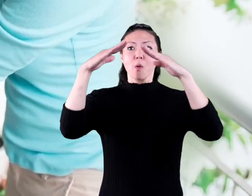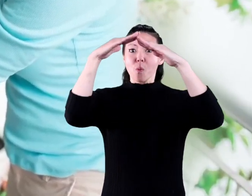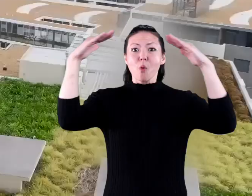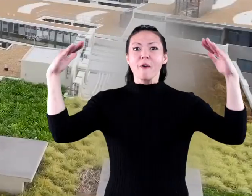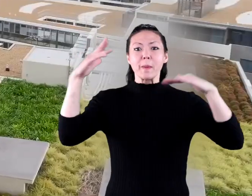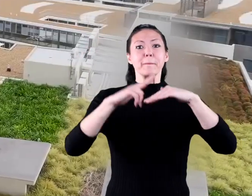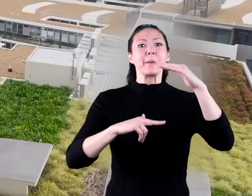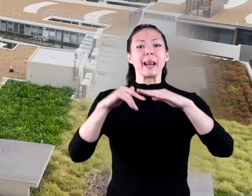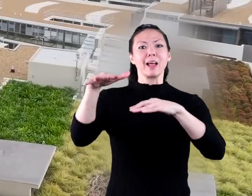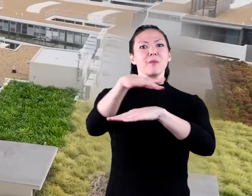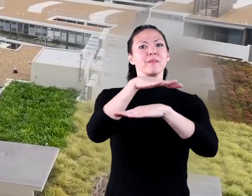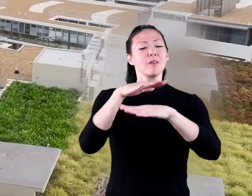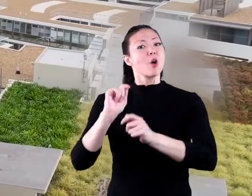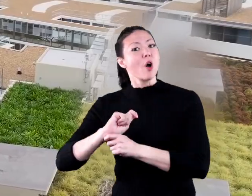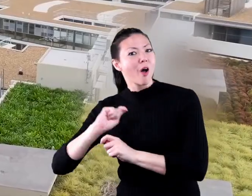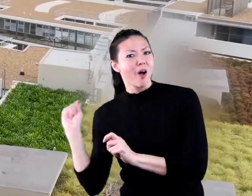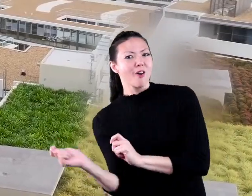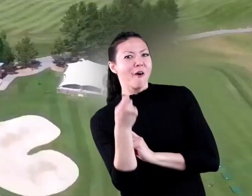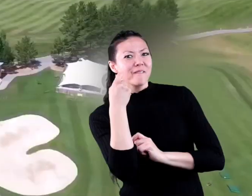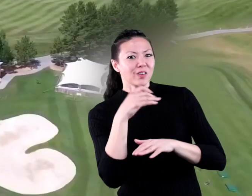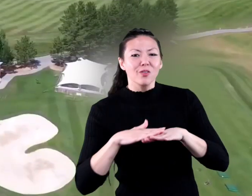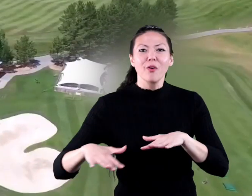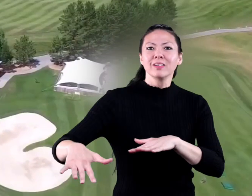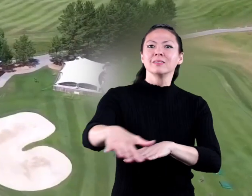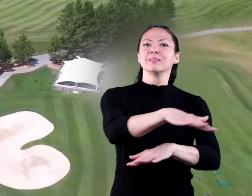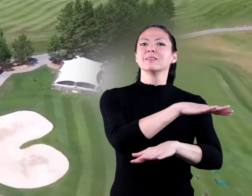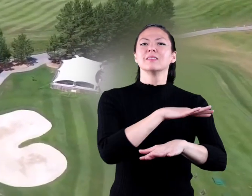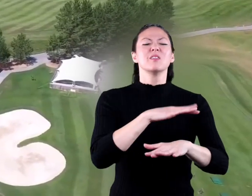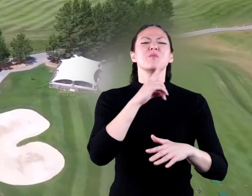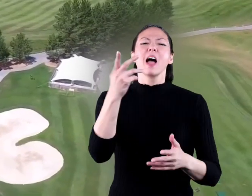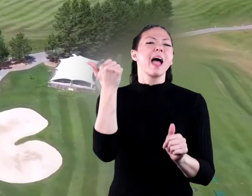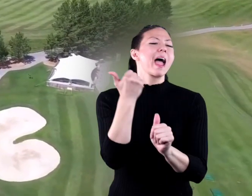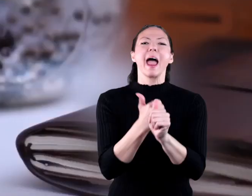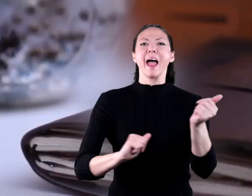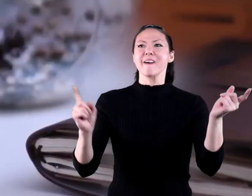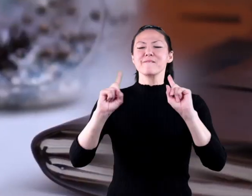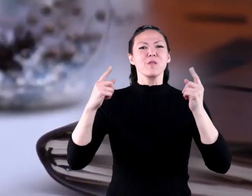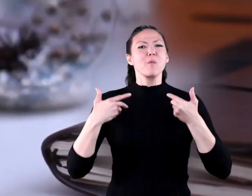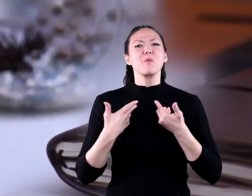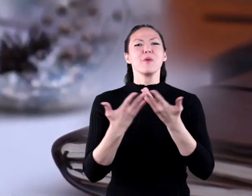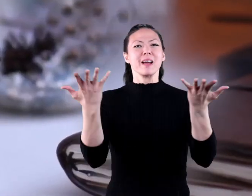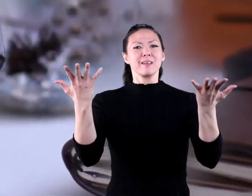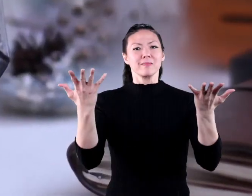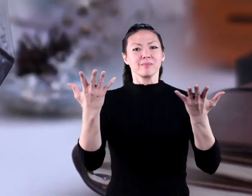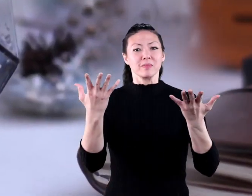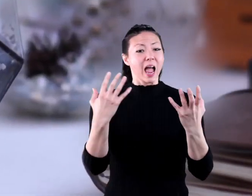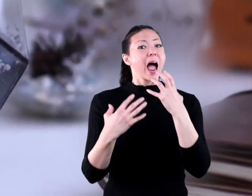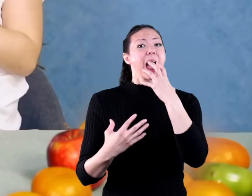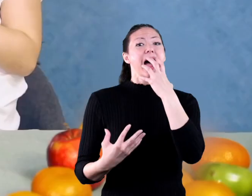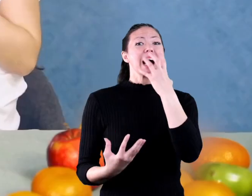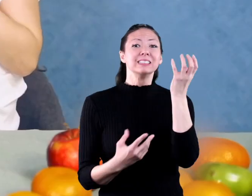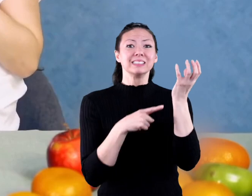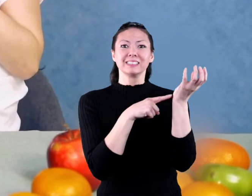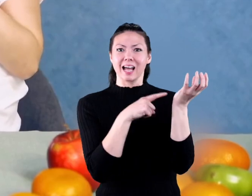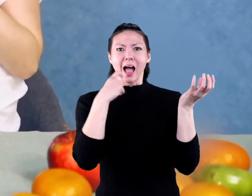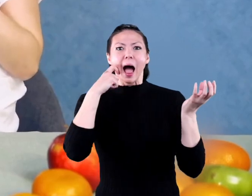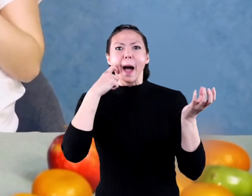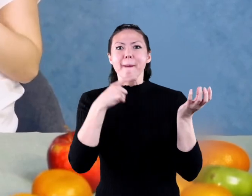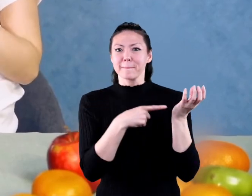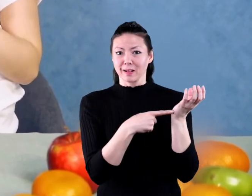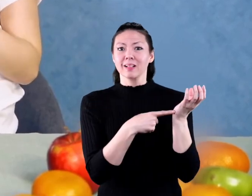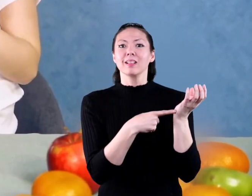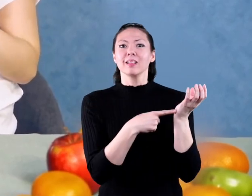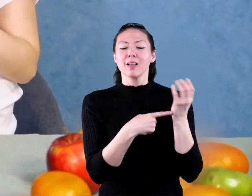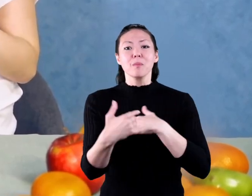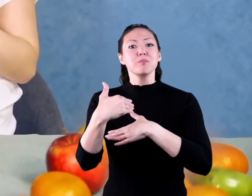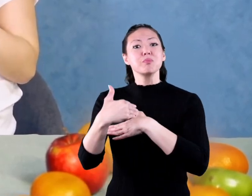on rooftops, on golf courses, and just about everywhere. When you bite into an